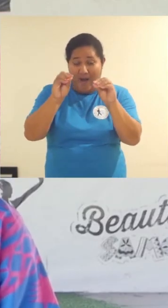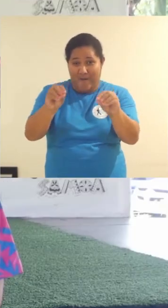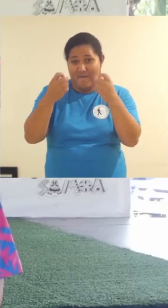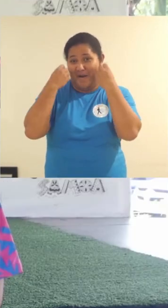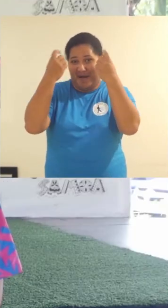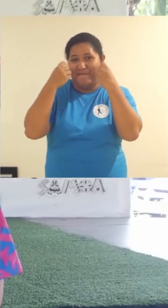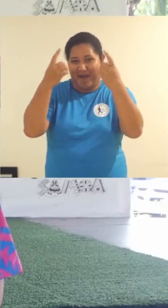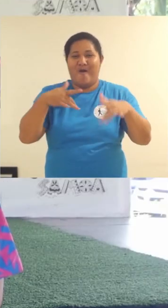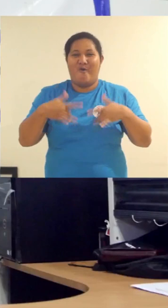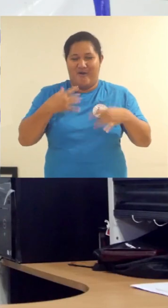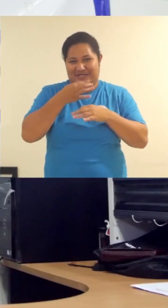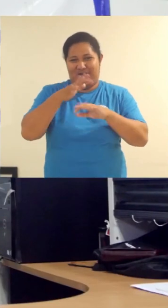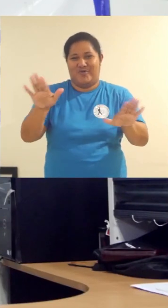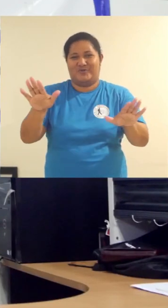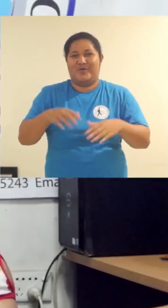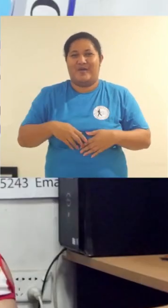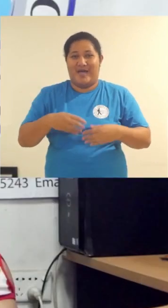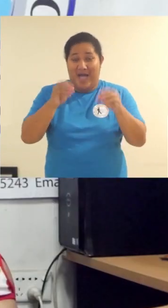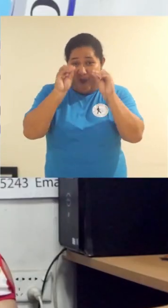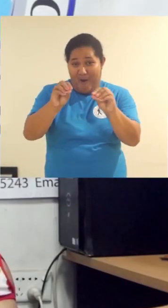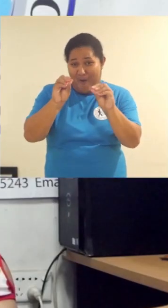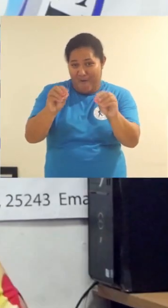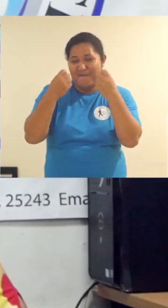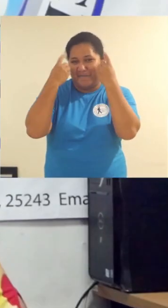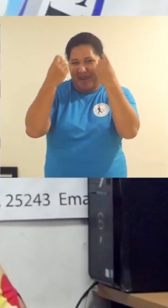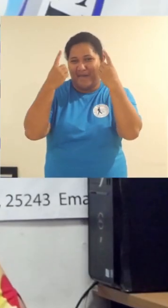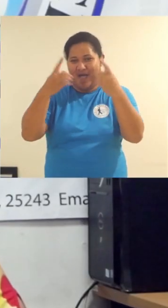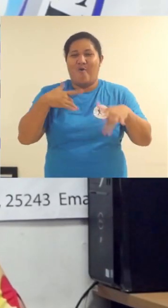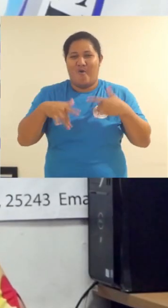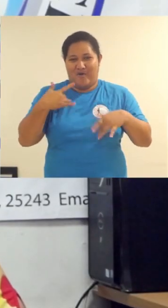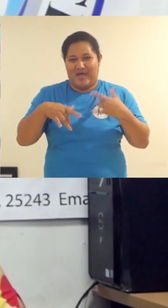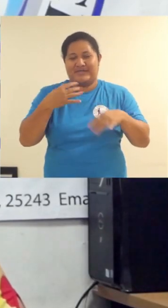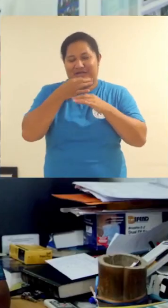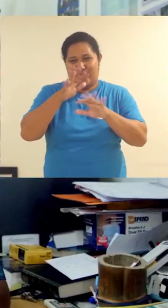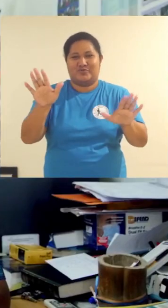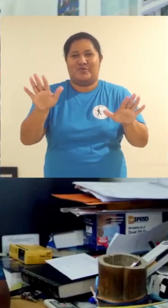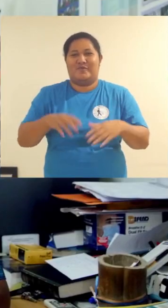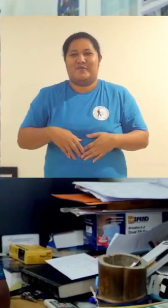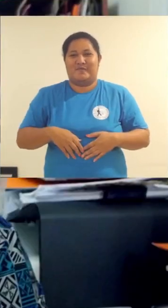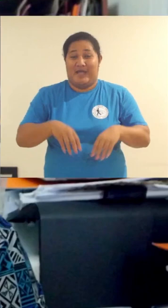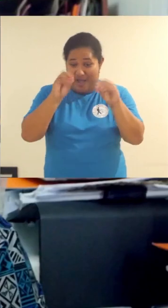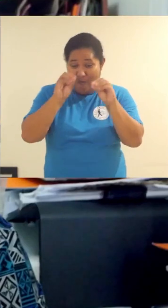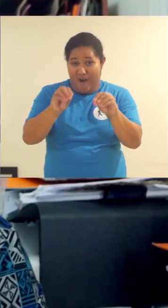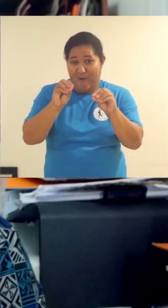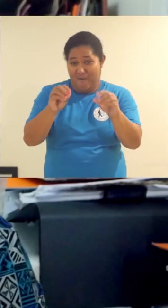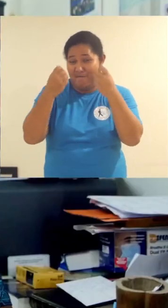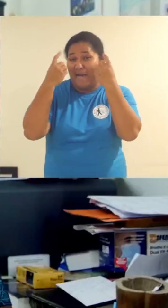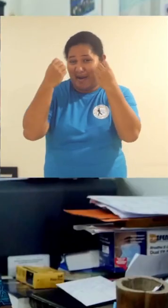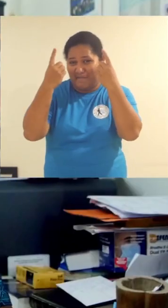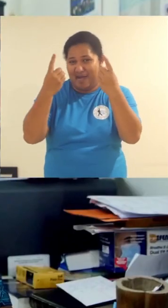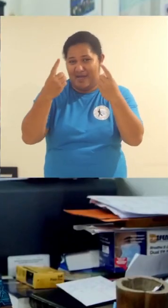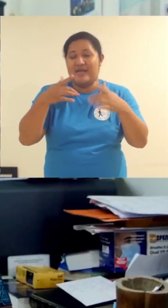mama hola solo to oh wow mama mama